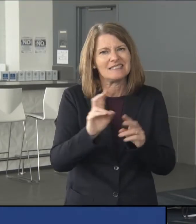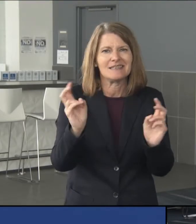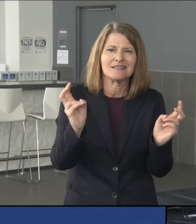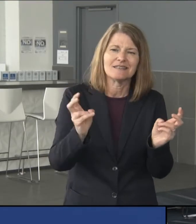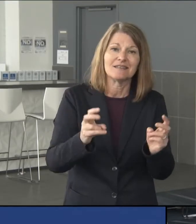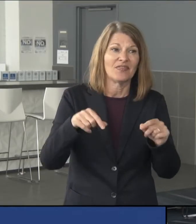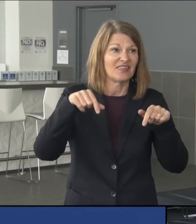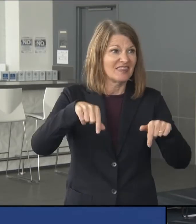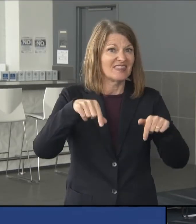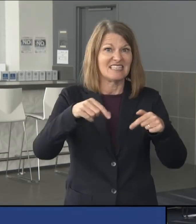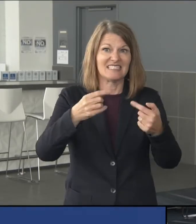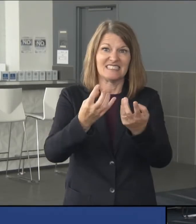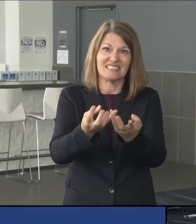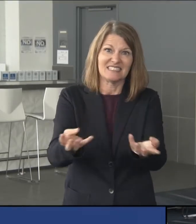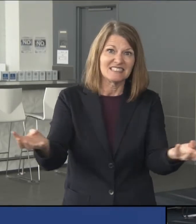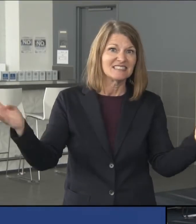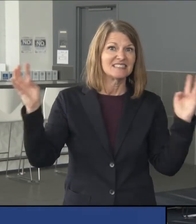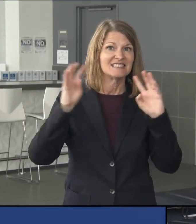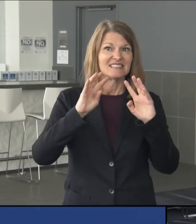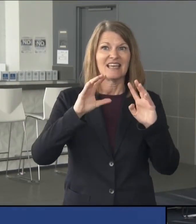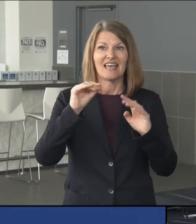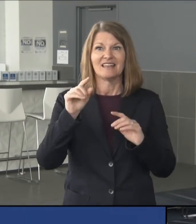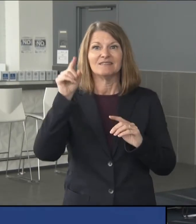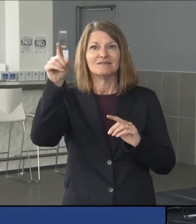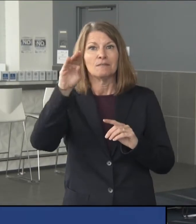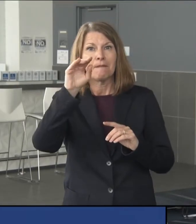in this arena, in that stadium,